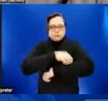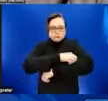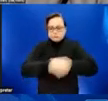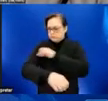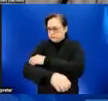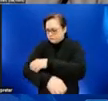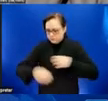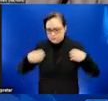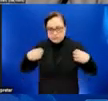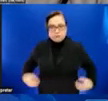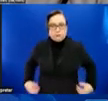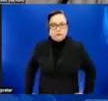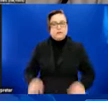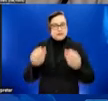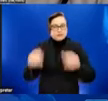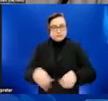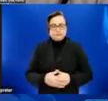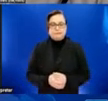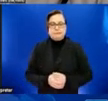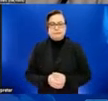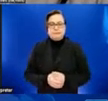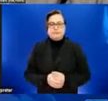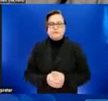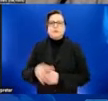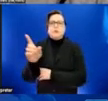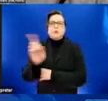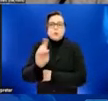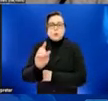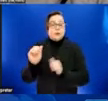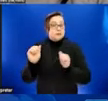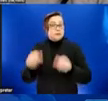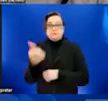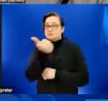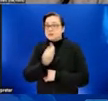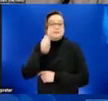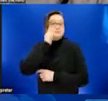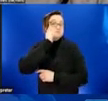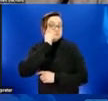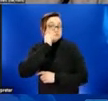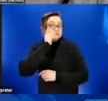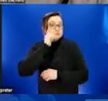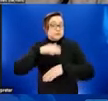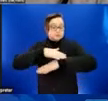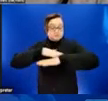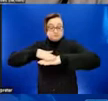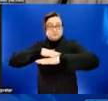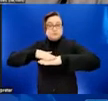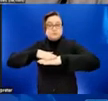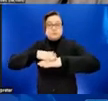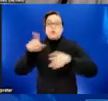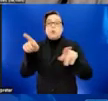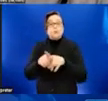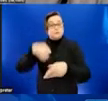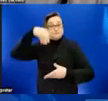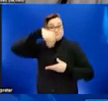body. As for location, the rash can appear on any skin surface and can also be inside the body, including